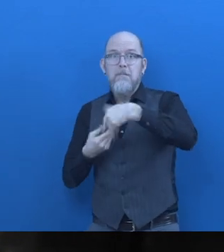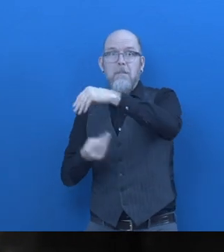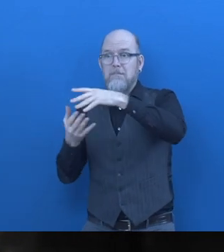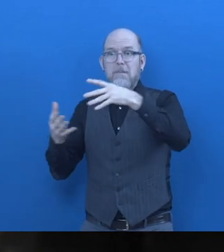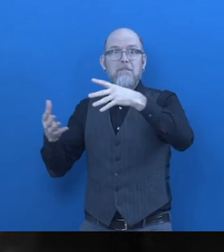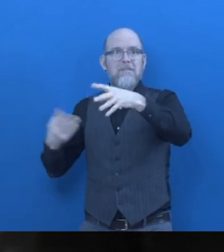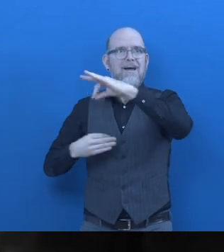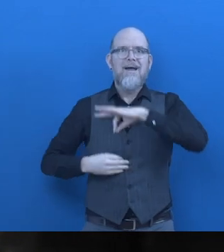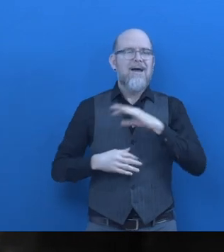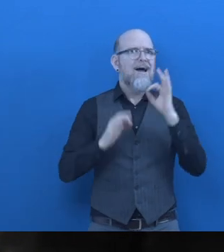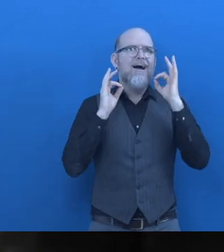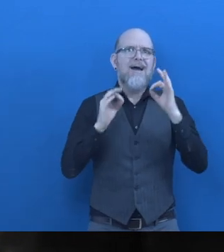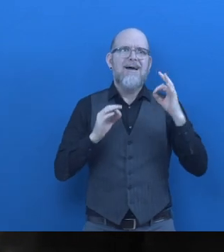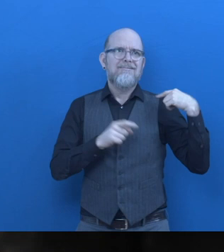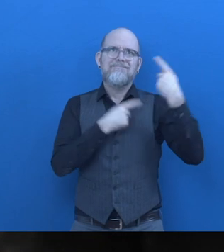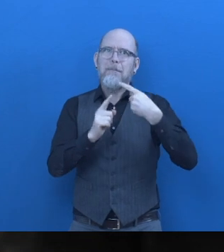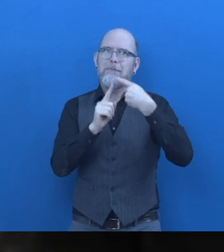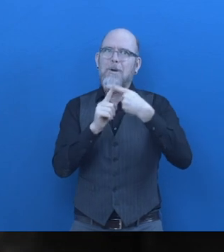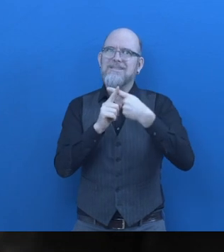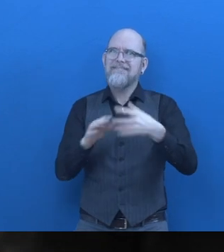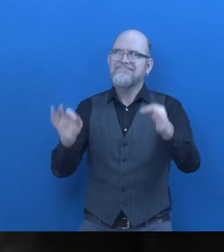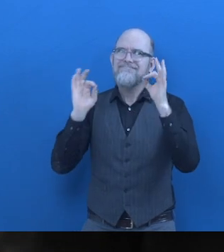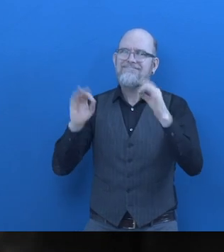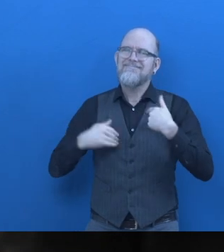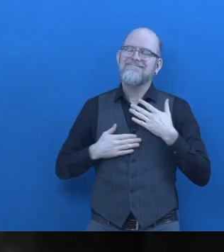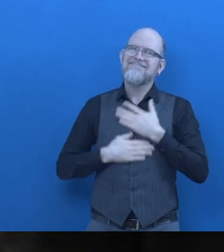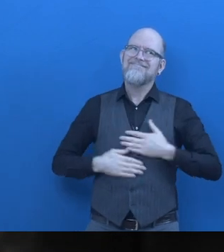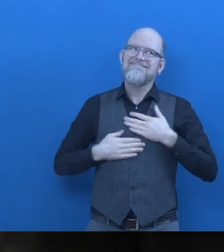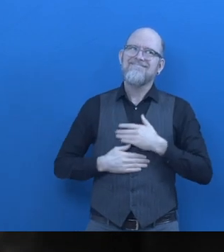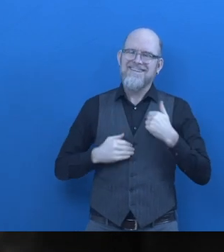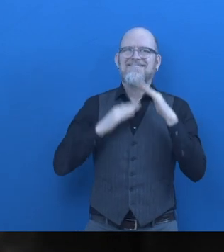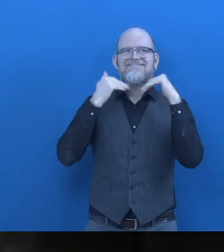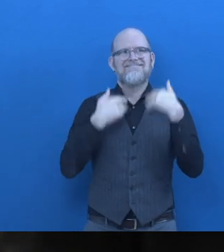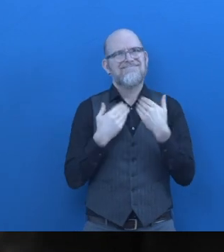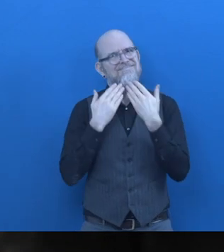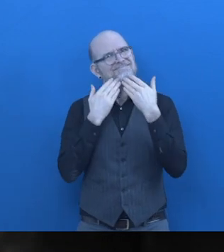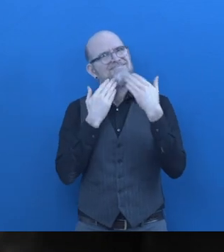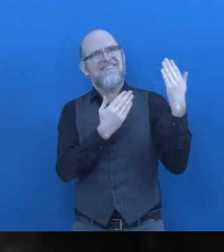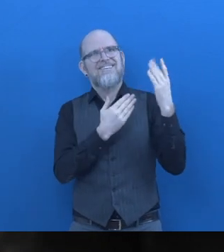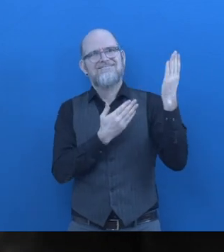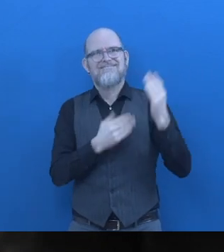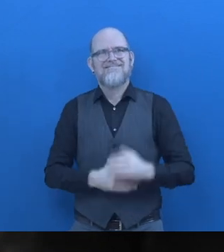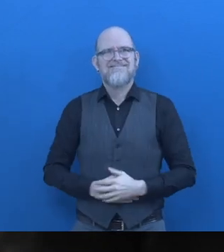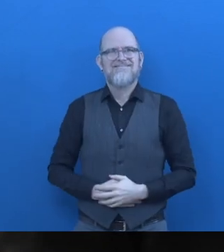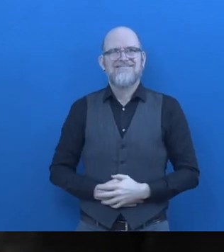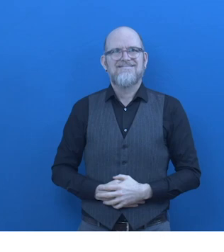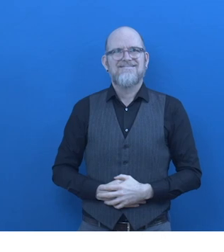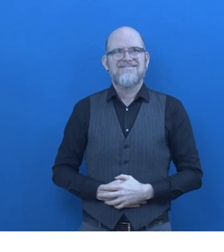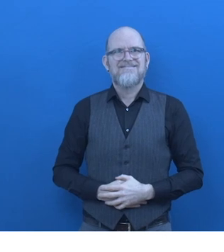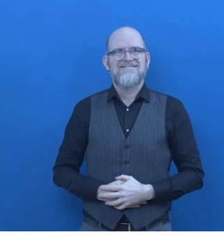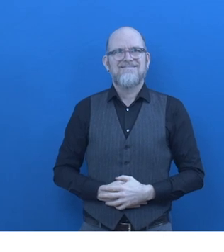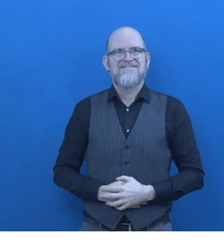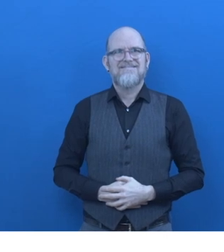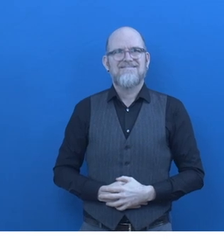be expected from it in the future. We are quite happy with what we have benefited from this small investment this time. Zero